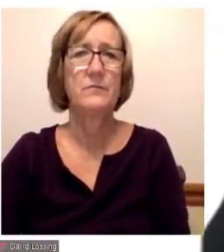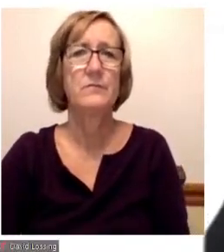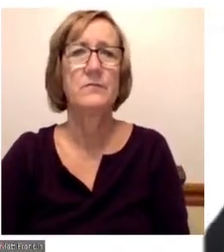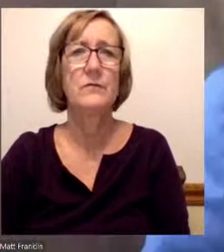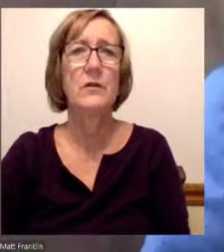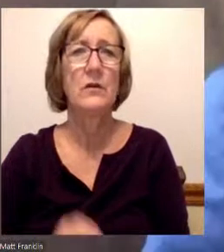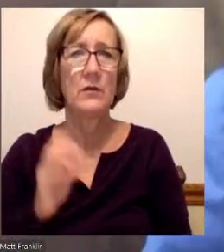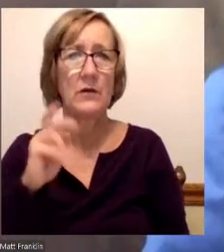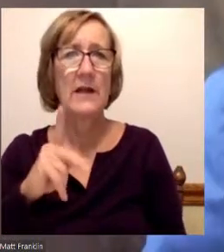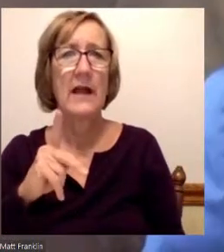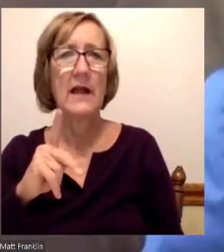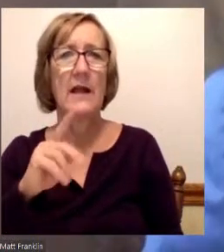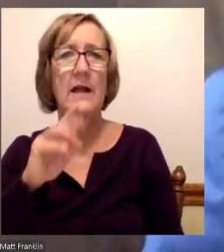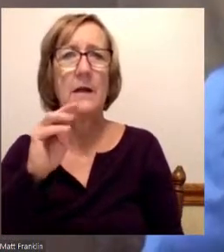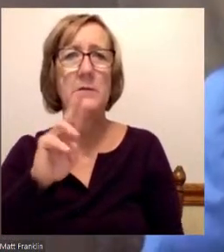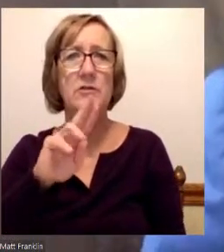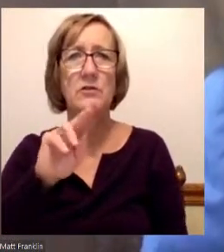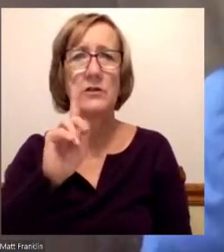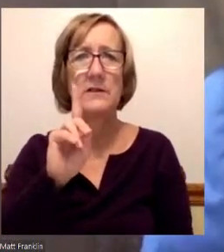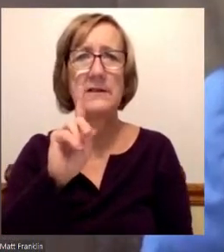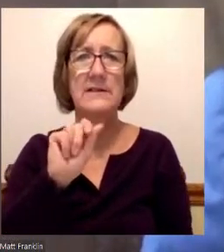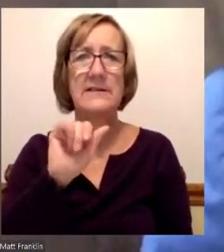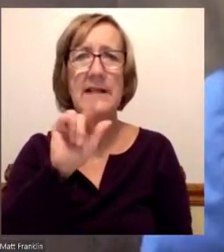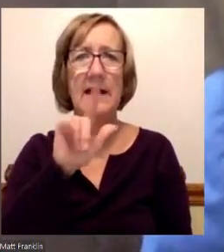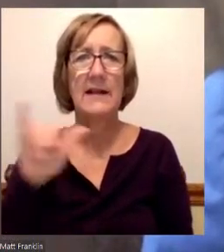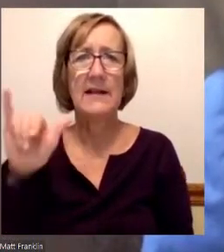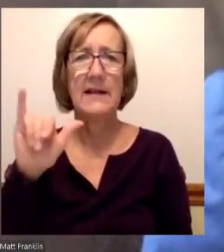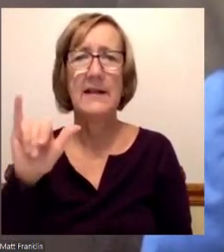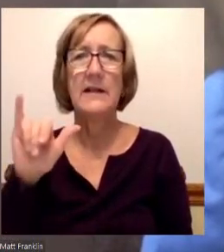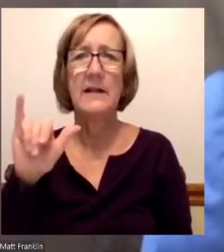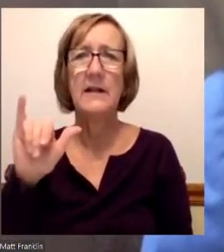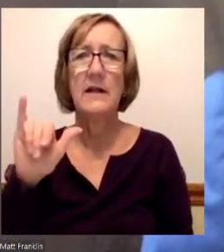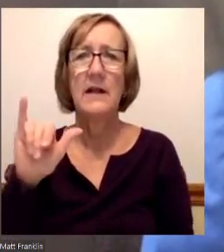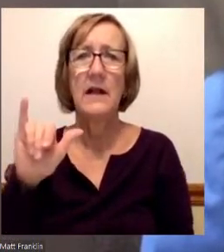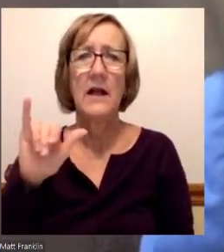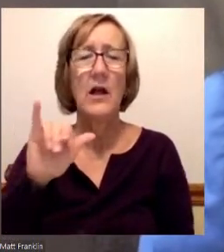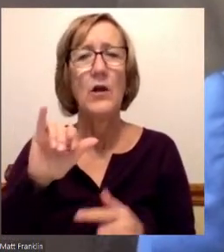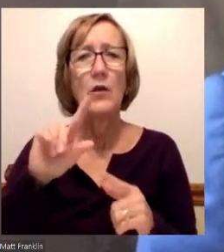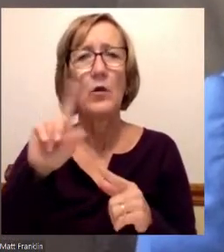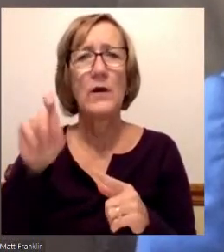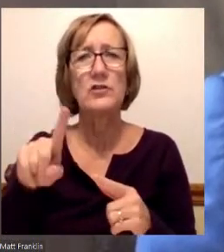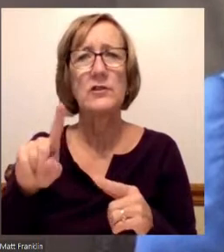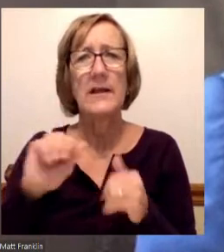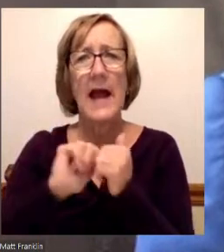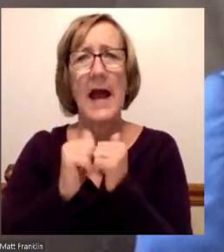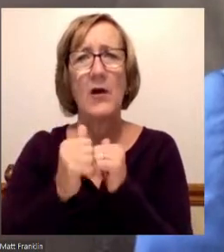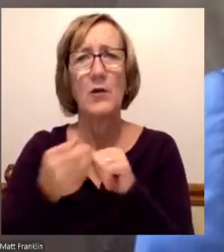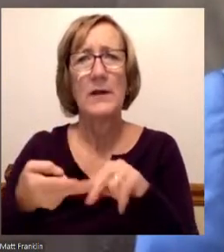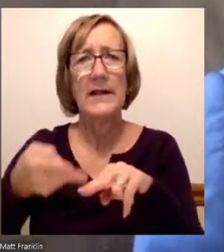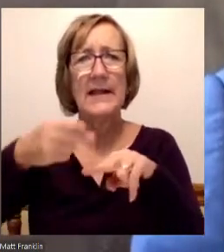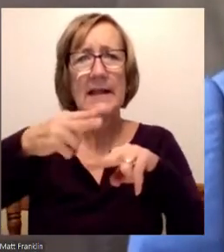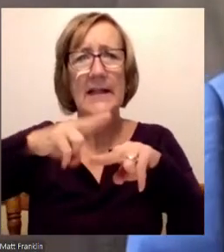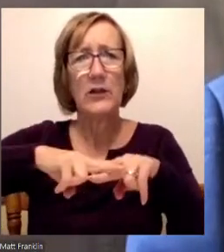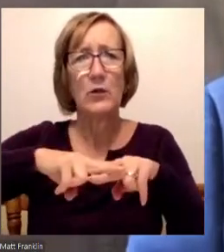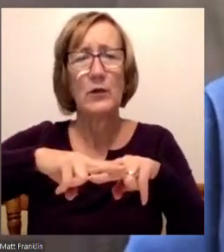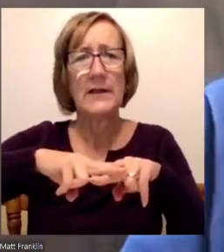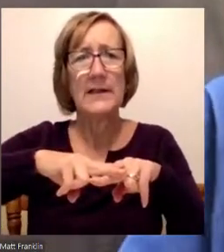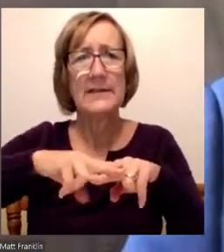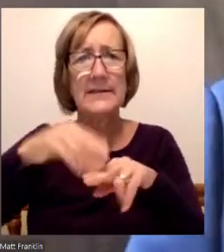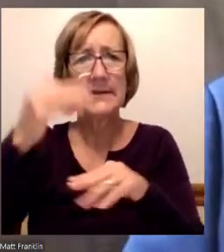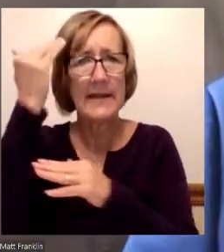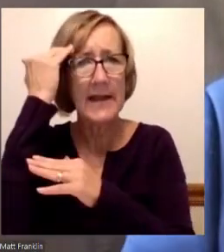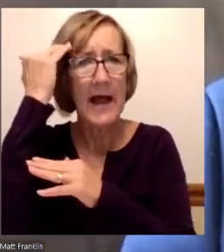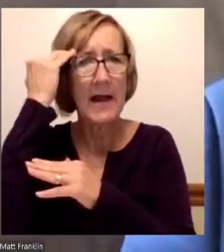All right, Mr. Daly. All right, Mr. Daly, question goes now to you. How do we increase the presence of Mott Community College